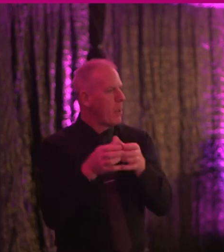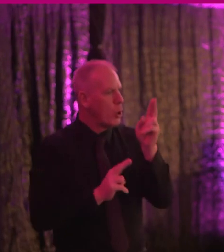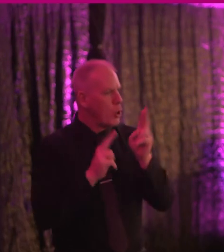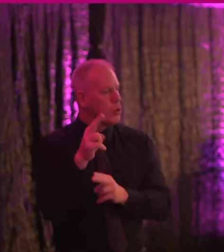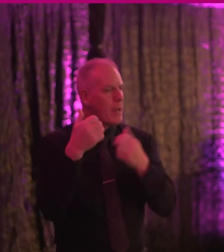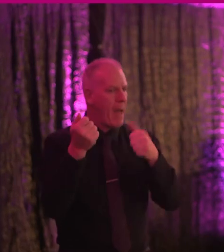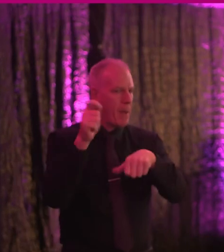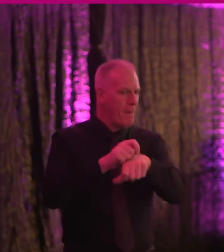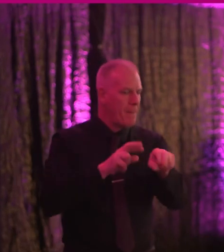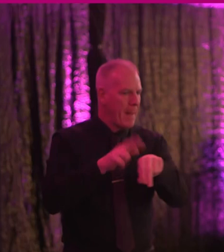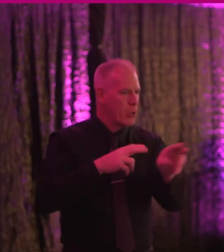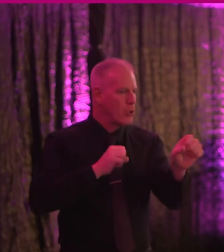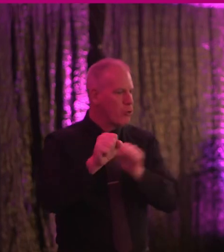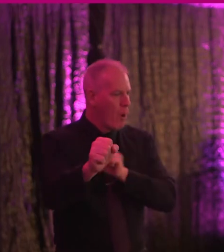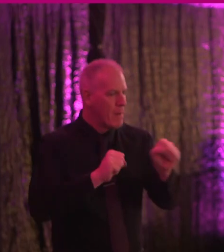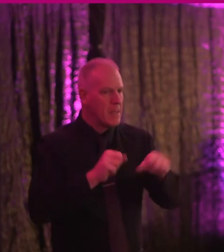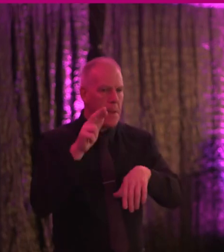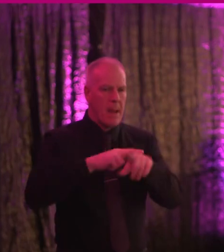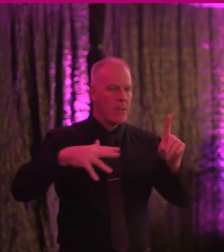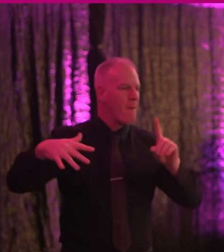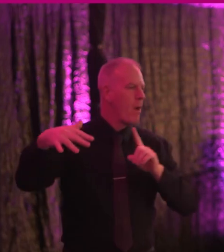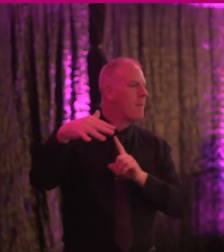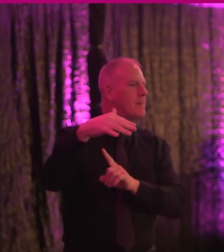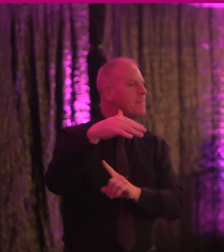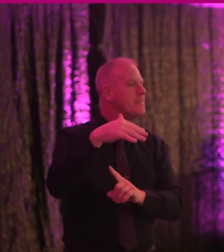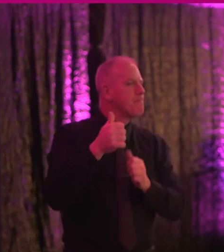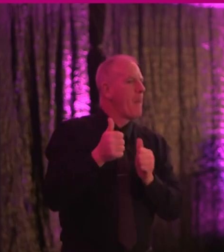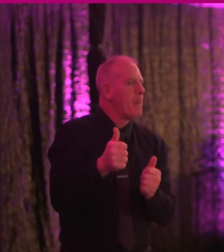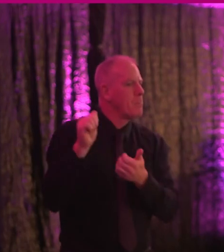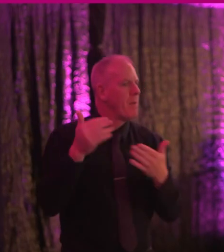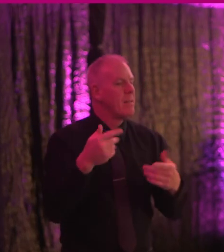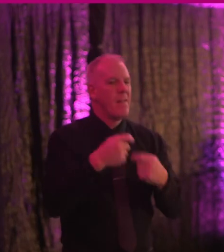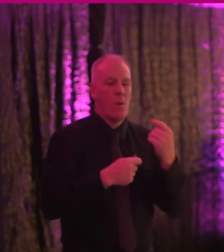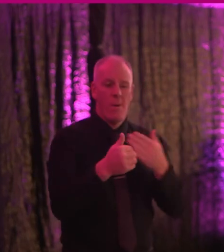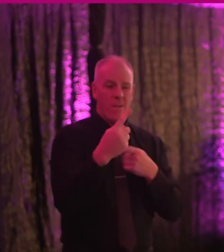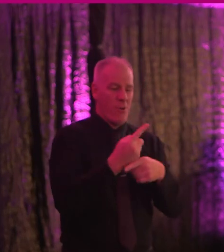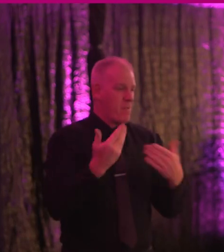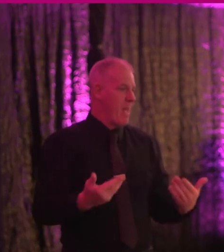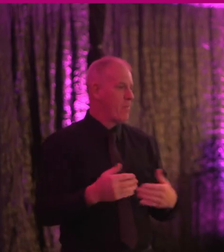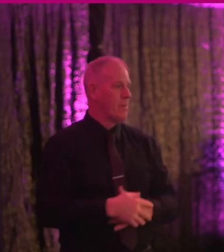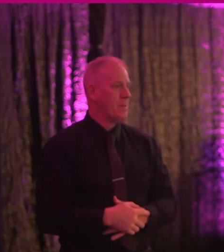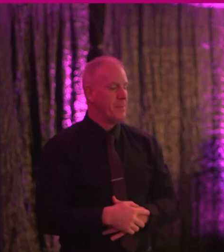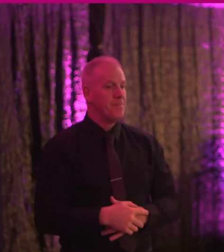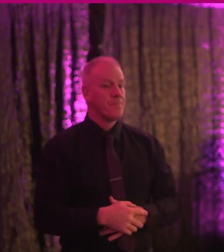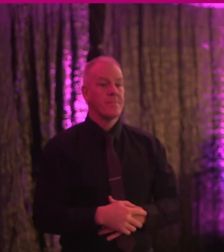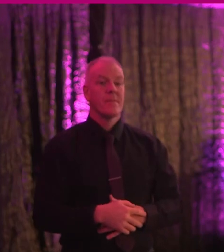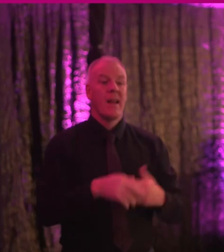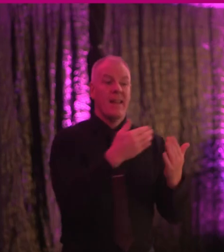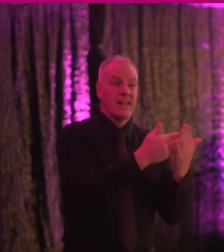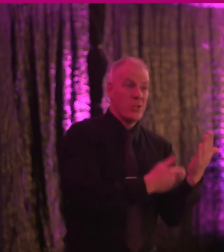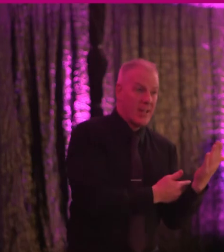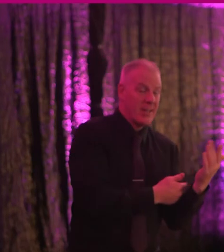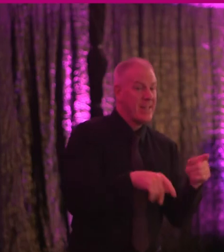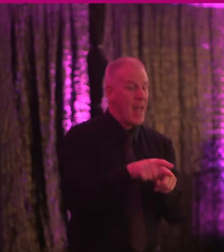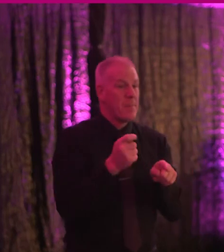create a better service and a better environment than what exists today. In addition to legislation to drive